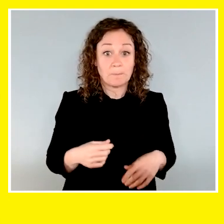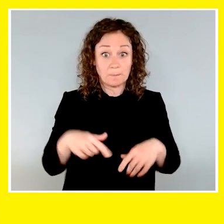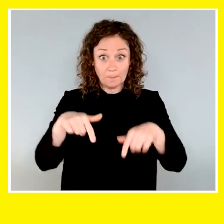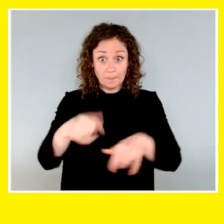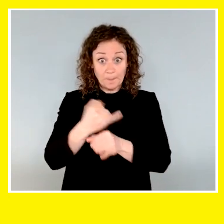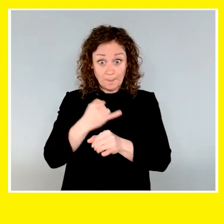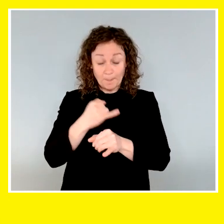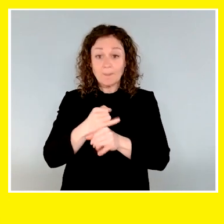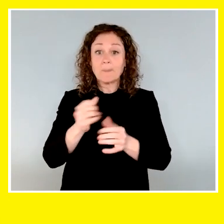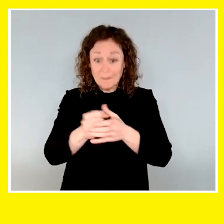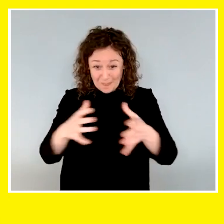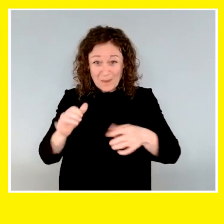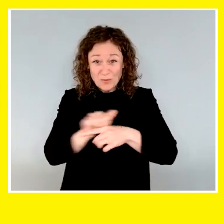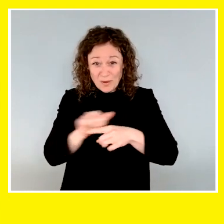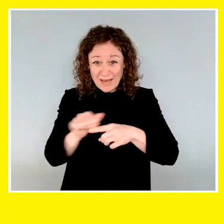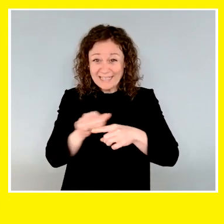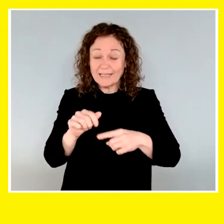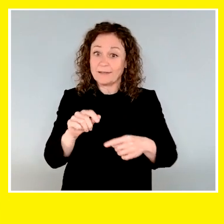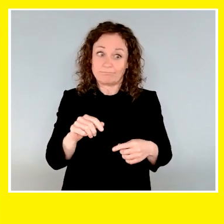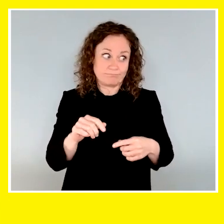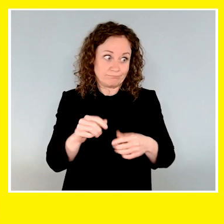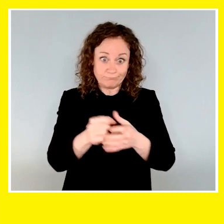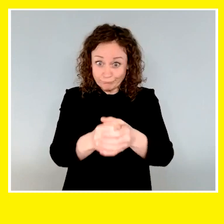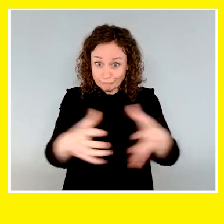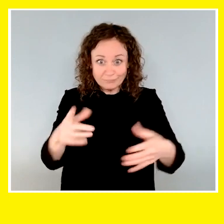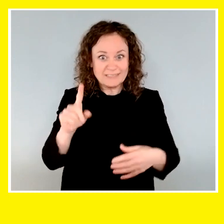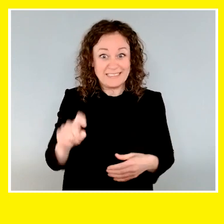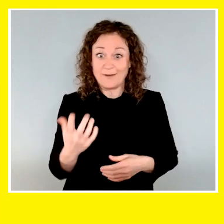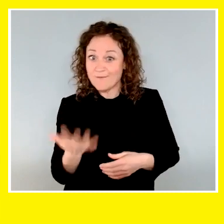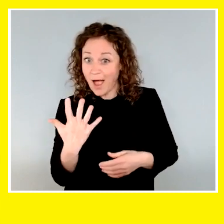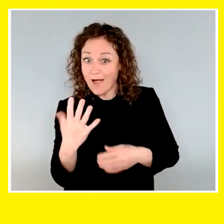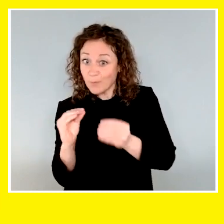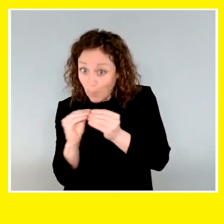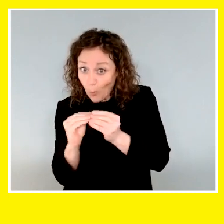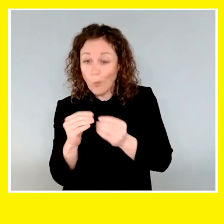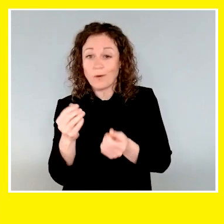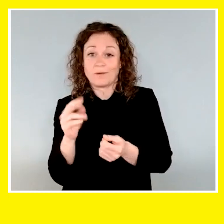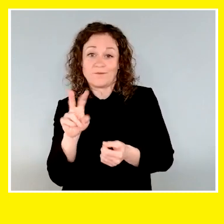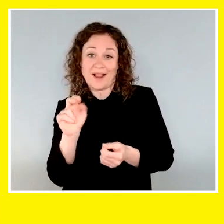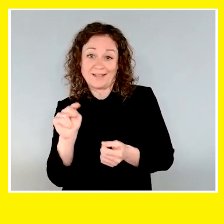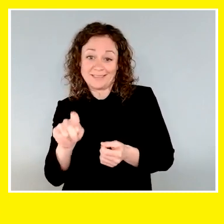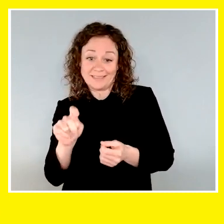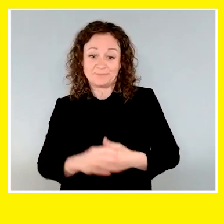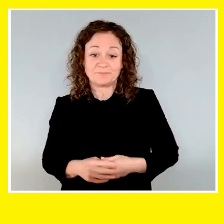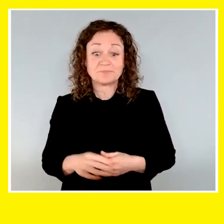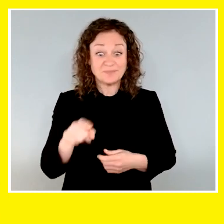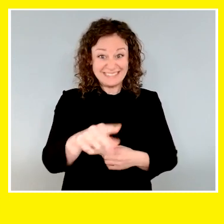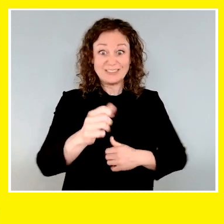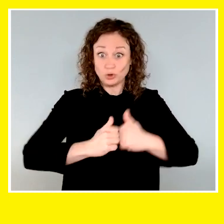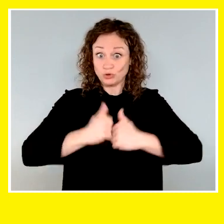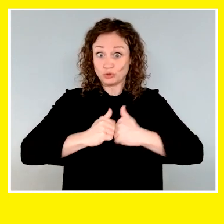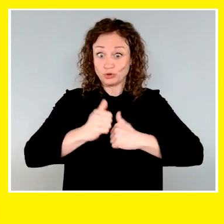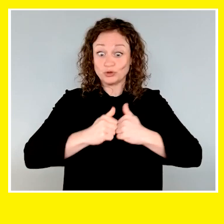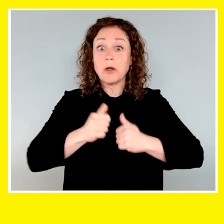we need to acquire an additional five vehicles. We're now inside our arena space, which is currently under construction. Once